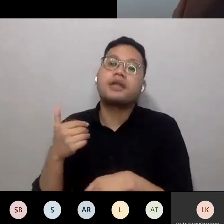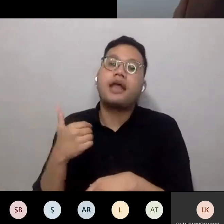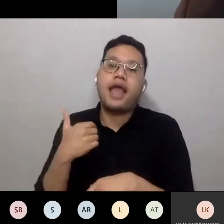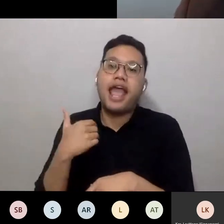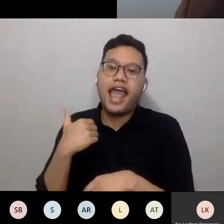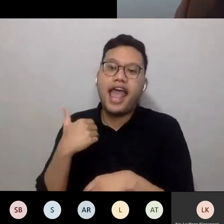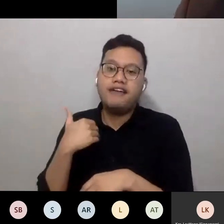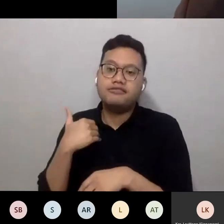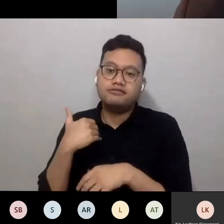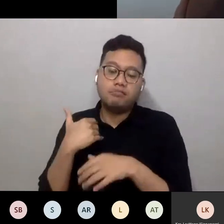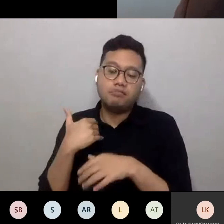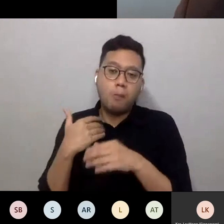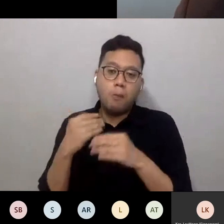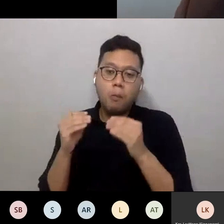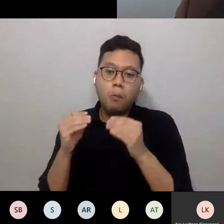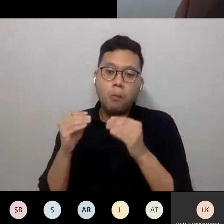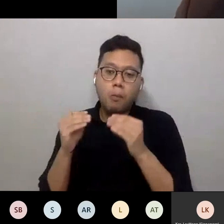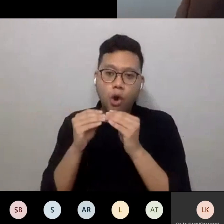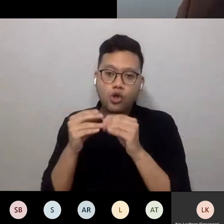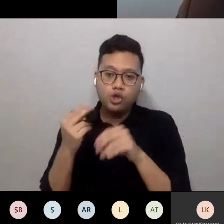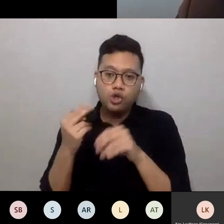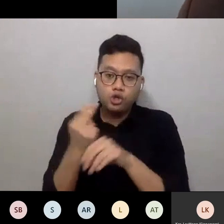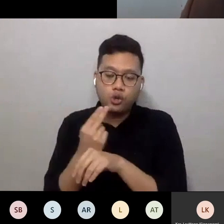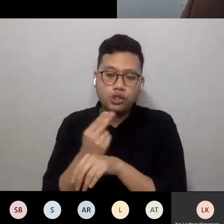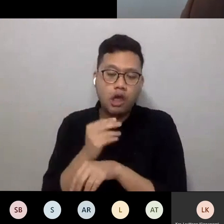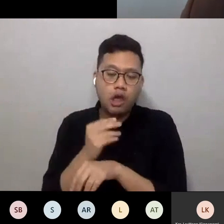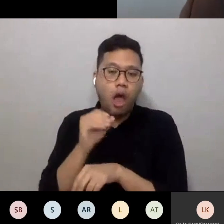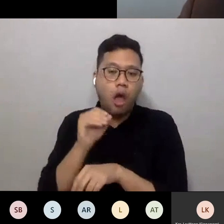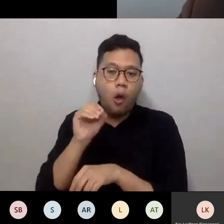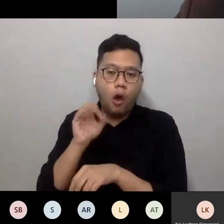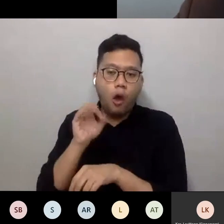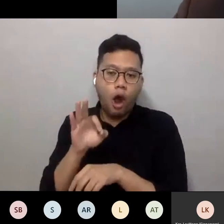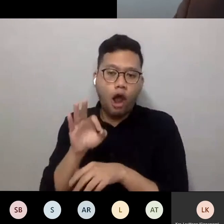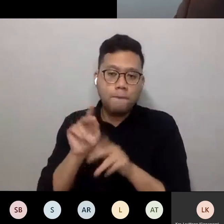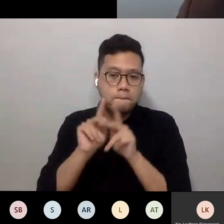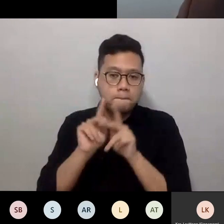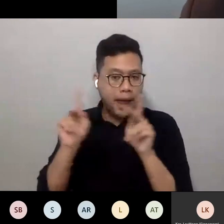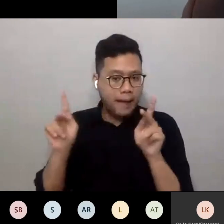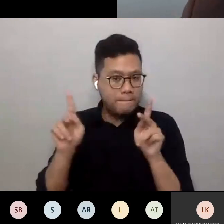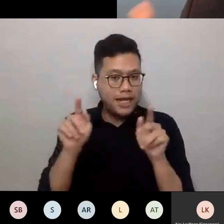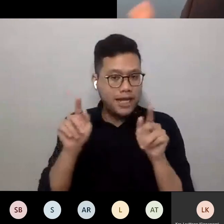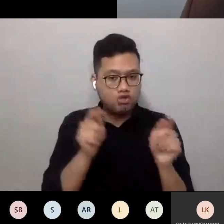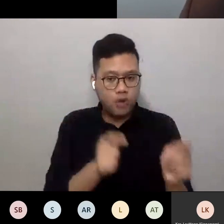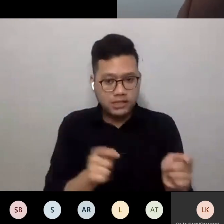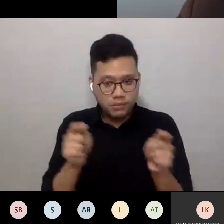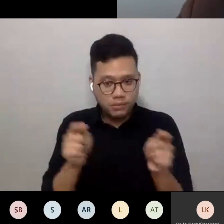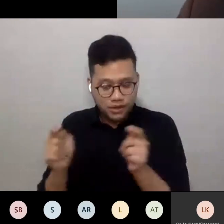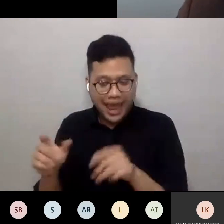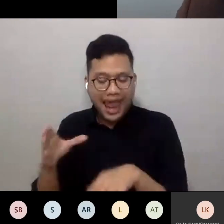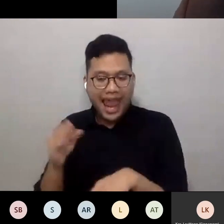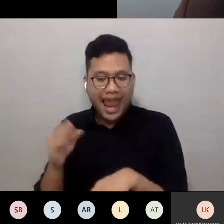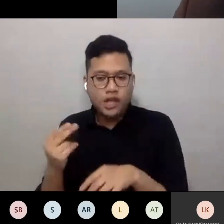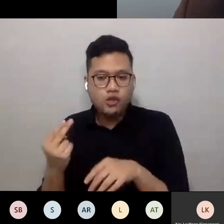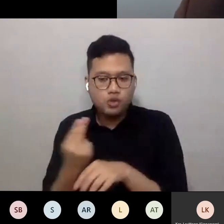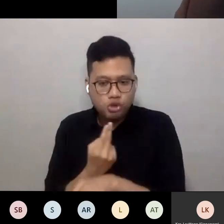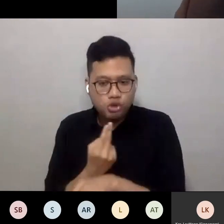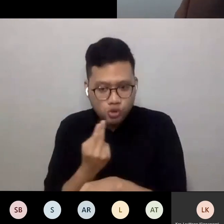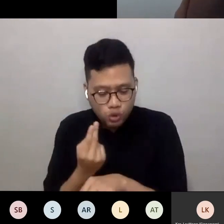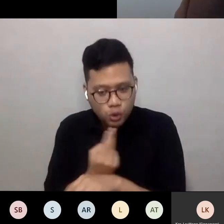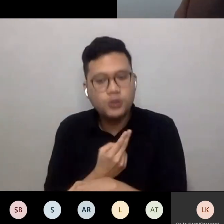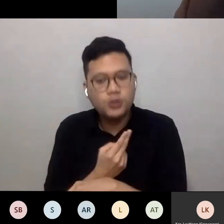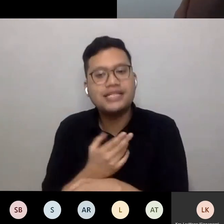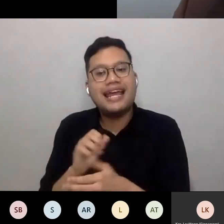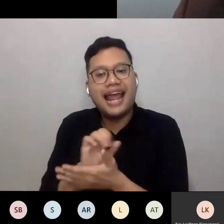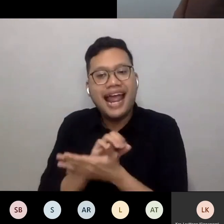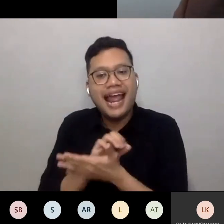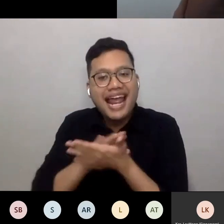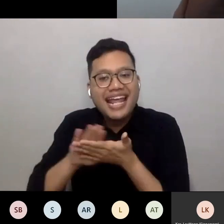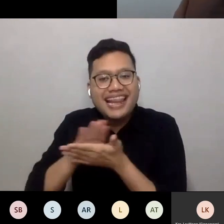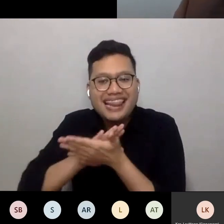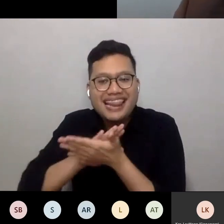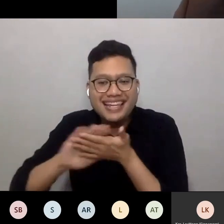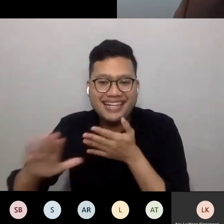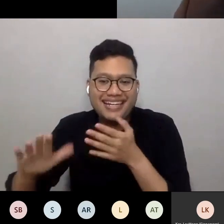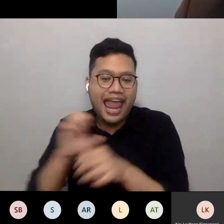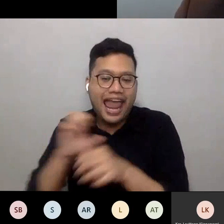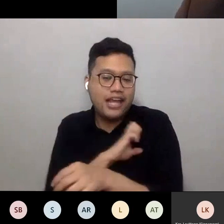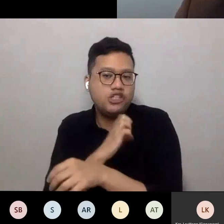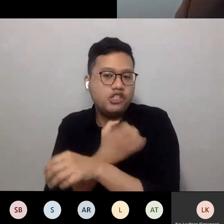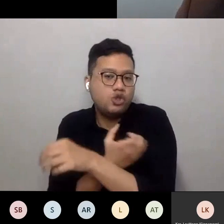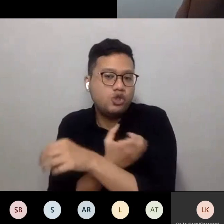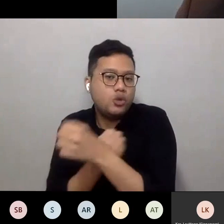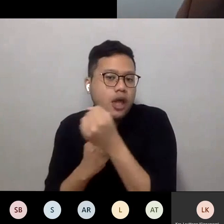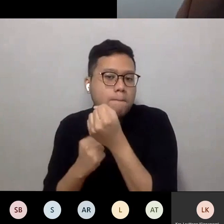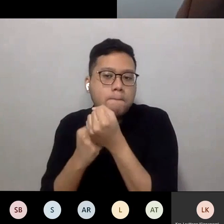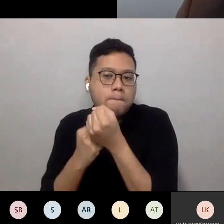greater use of public transportation and the use of clean energy to support the use of public transportation,